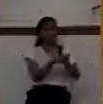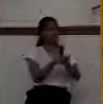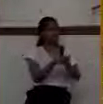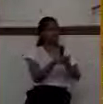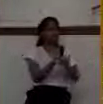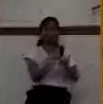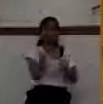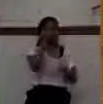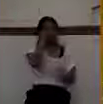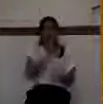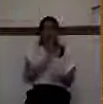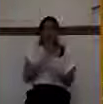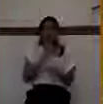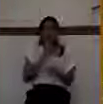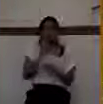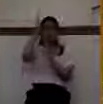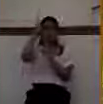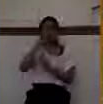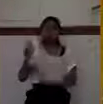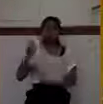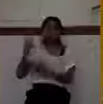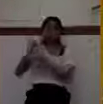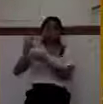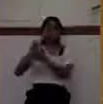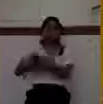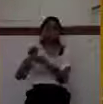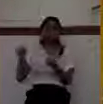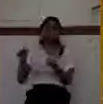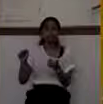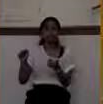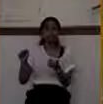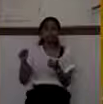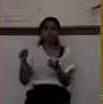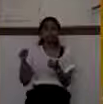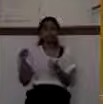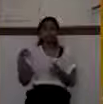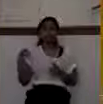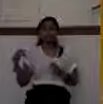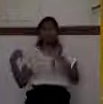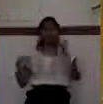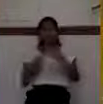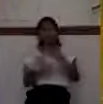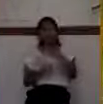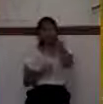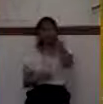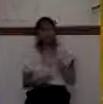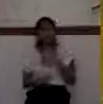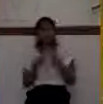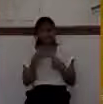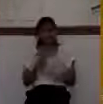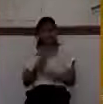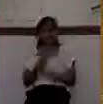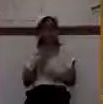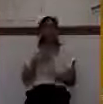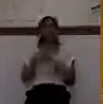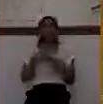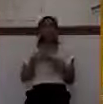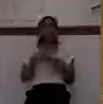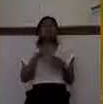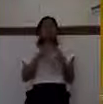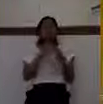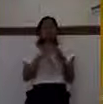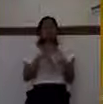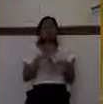dishonored. We are not light. Worsby wrote this. He said, surveys indicate that when it comes to sexual morality,